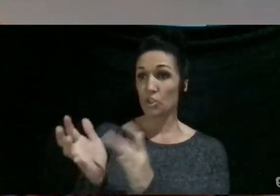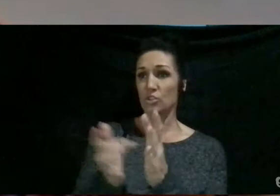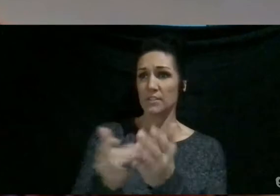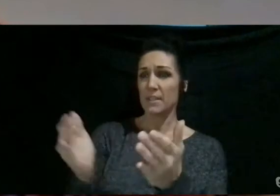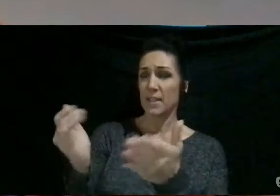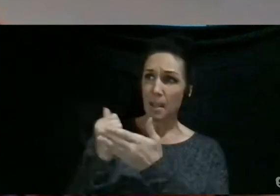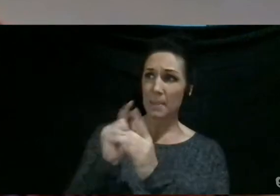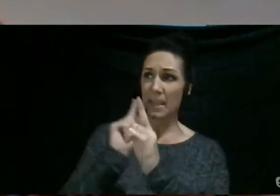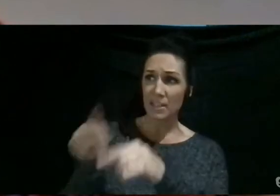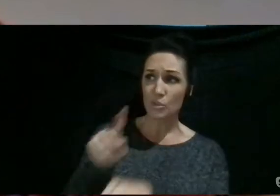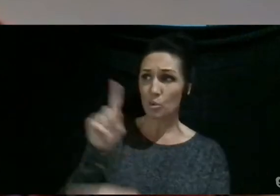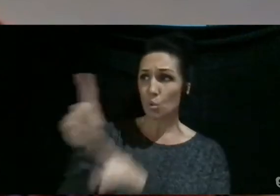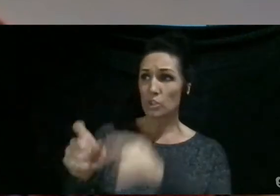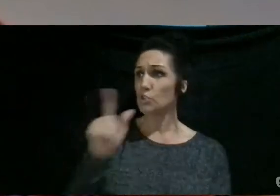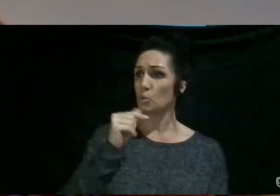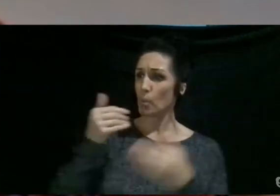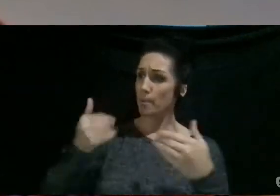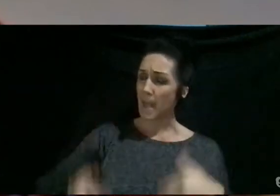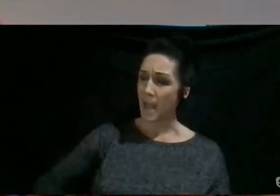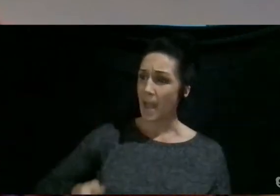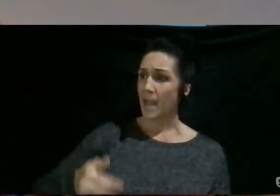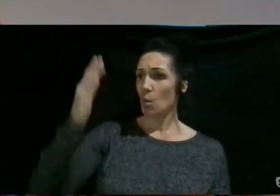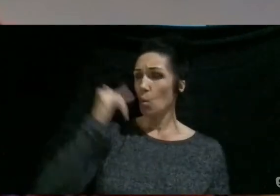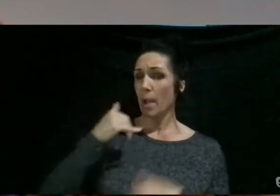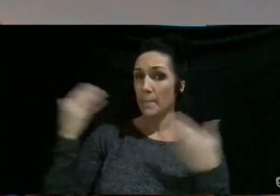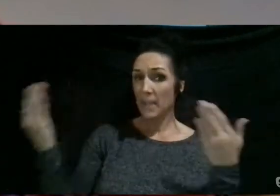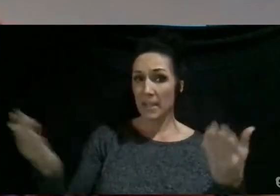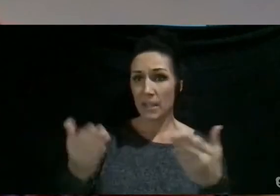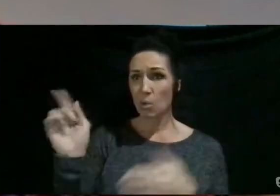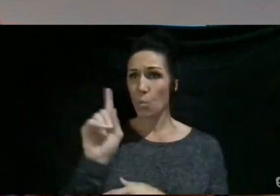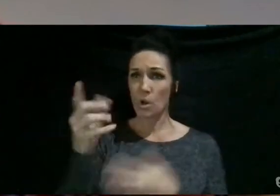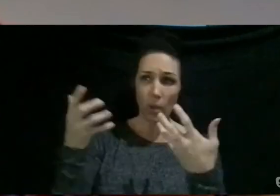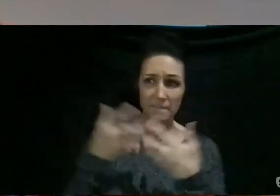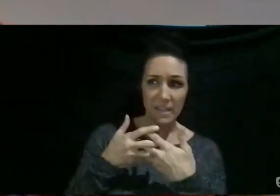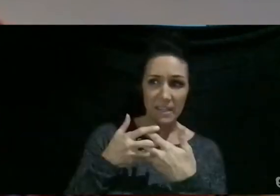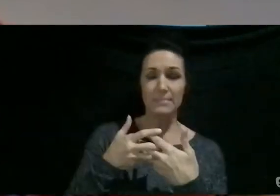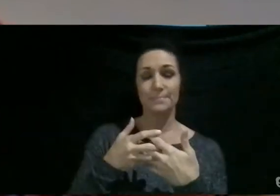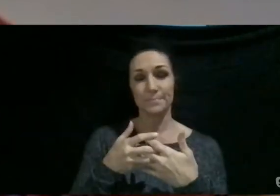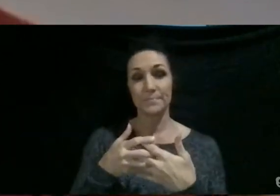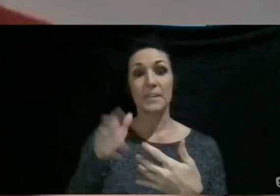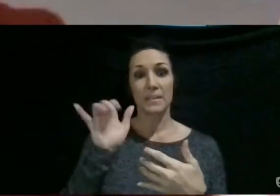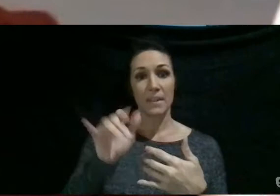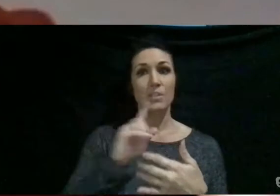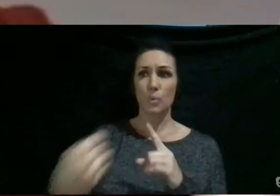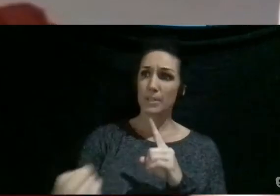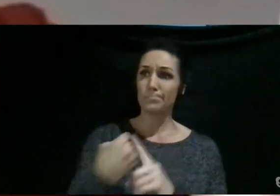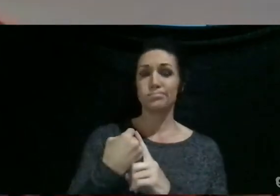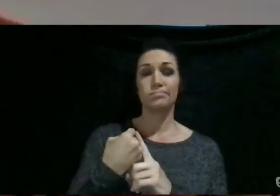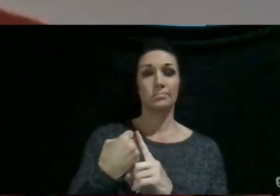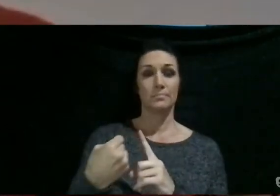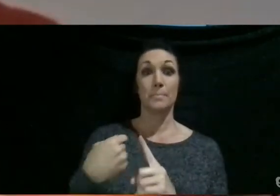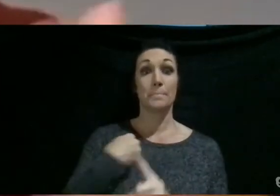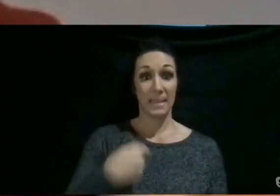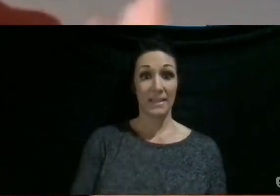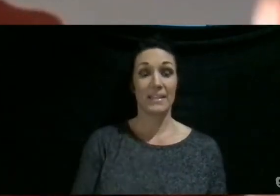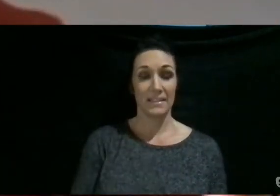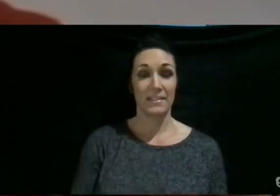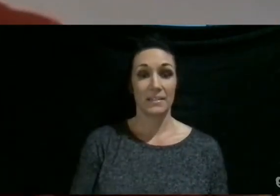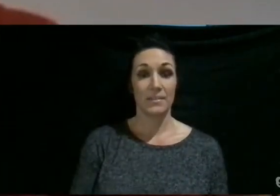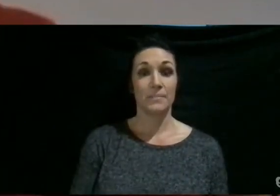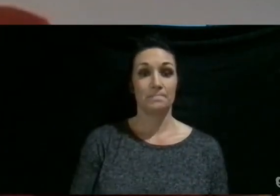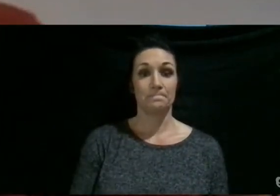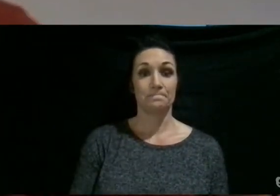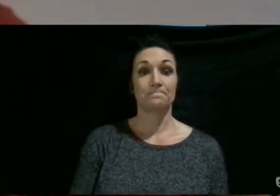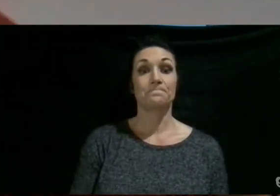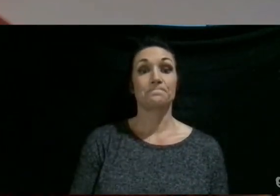am I, why am I here, and where do I fit in, and so that has really been impactful for me, and I think that's, and so in this,